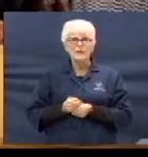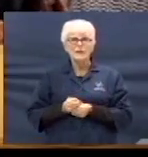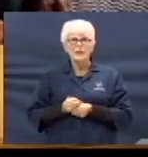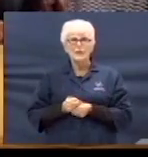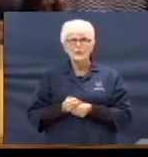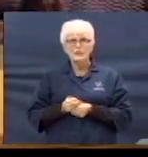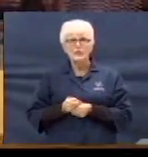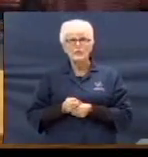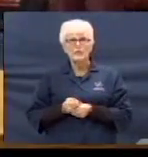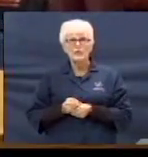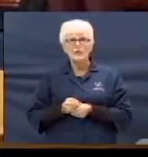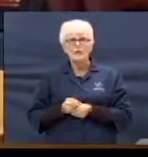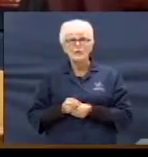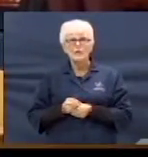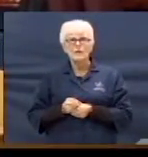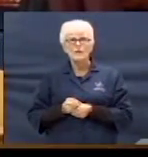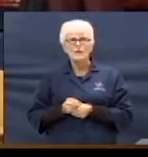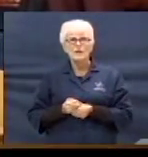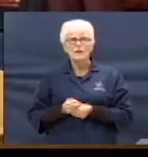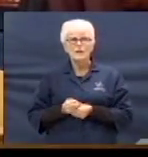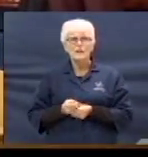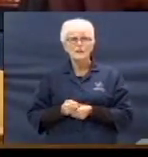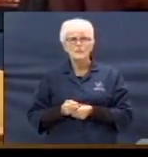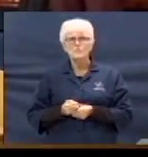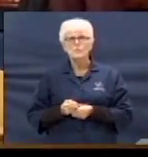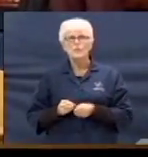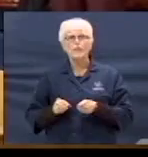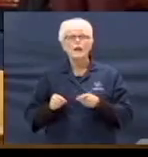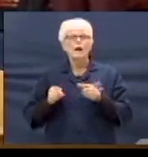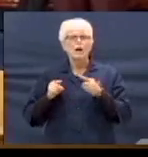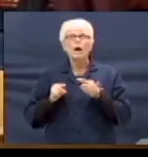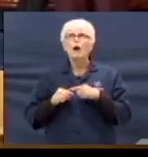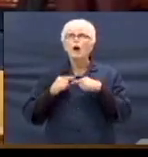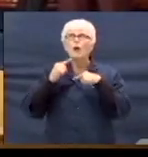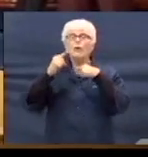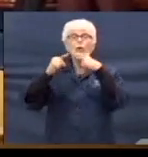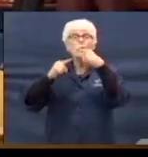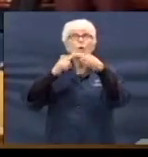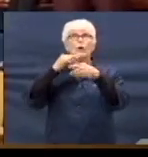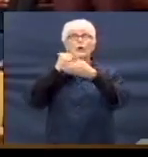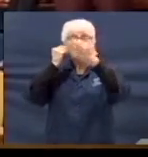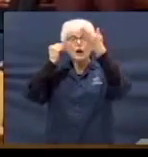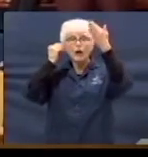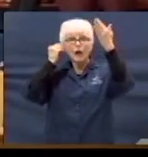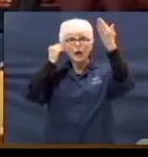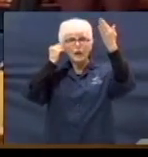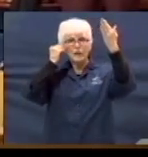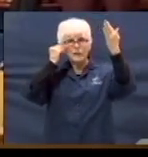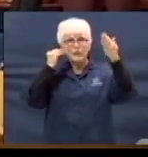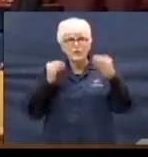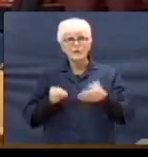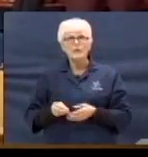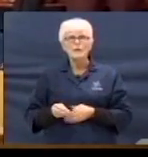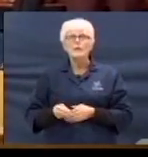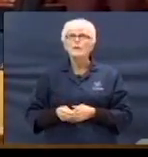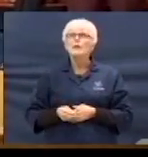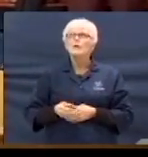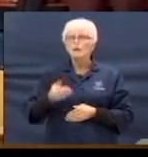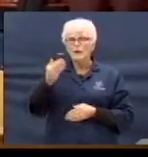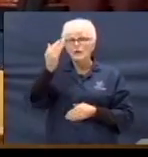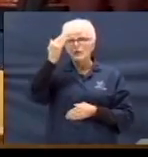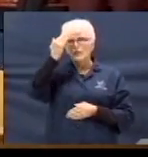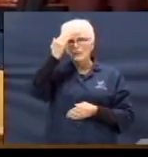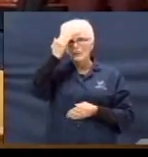Dark clouds should rise and thunder,